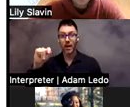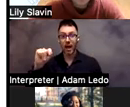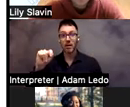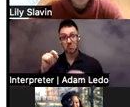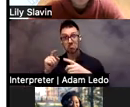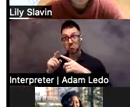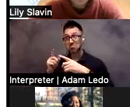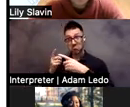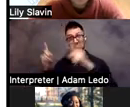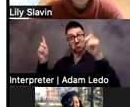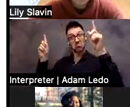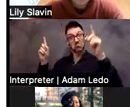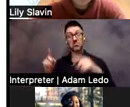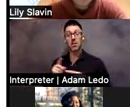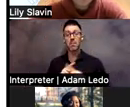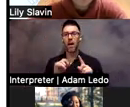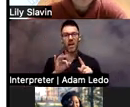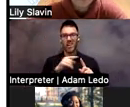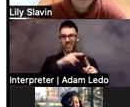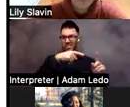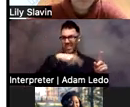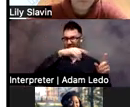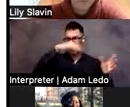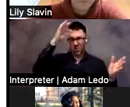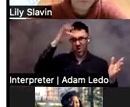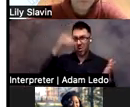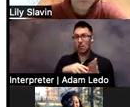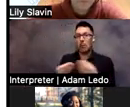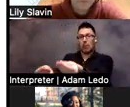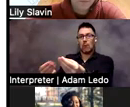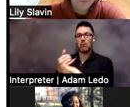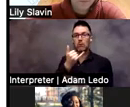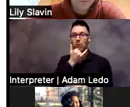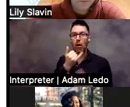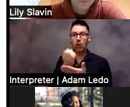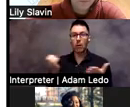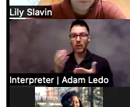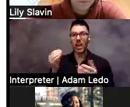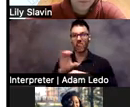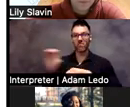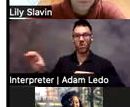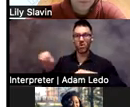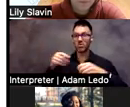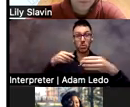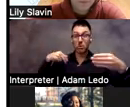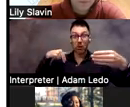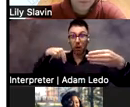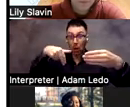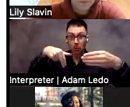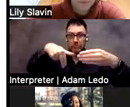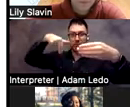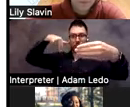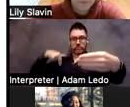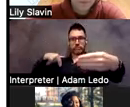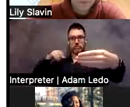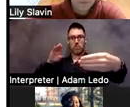unintentionally give them the wrong equipment and make them stand at the baseline. And then they feel frustrated because they know that they can be successful with